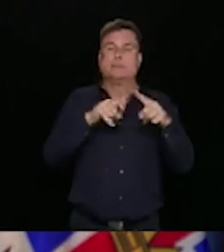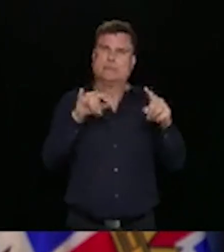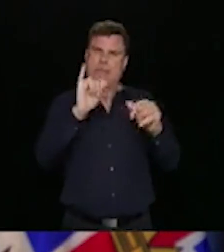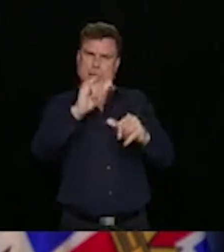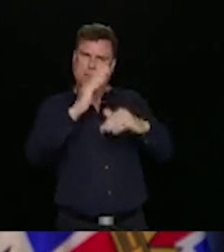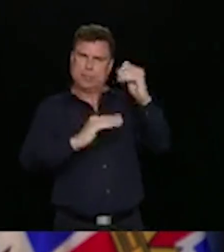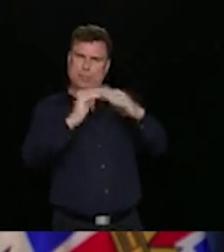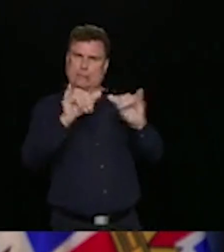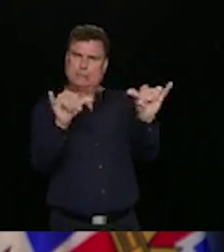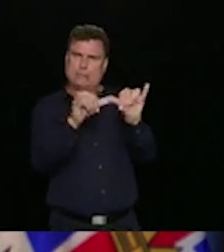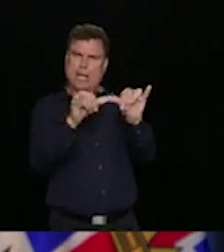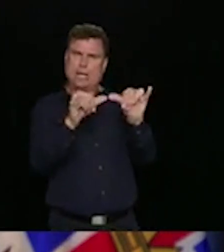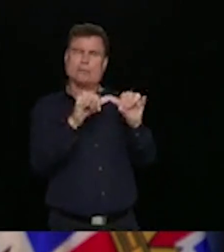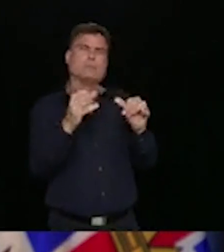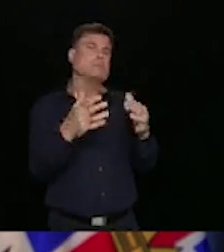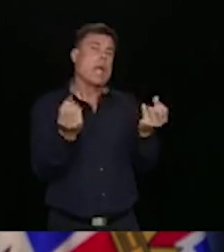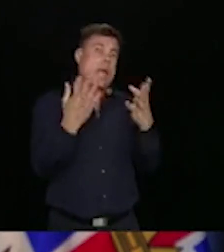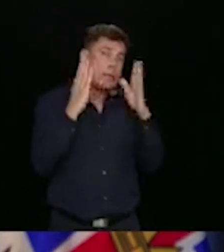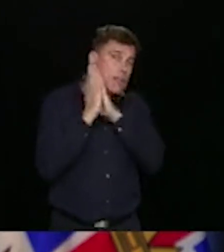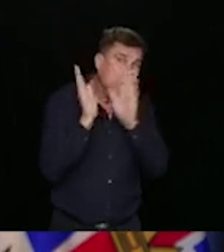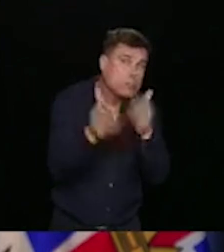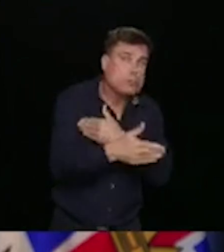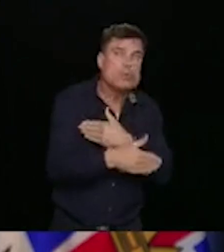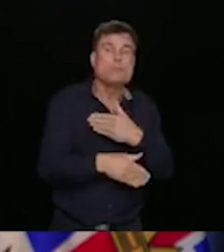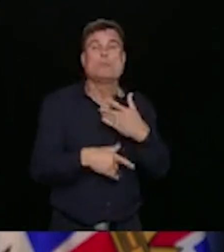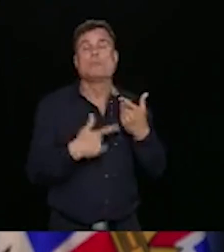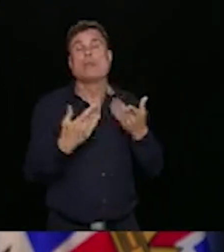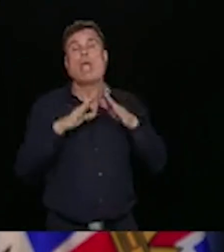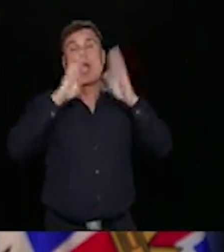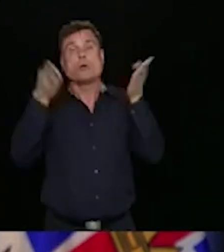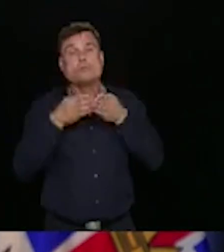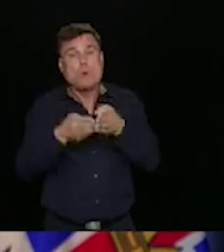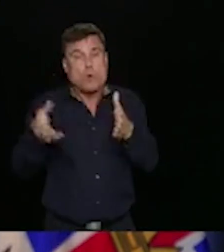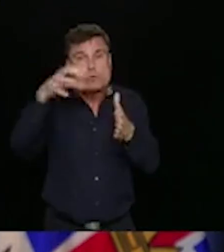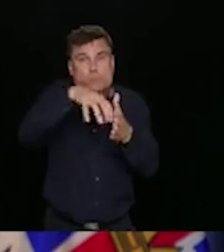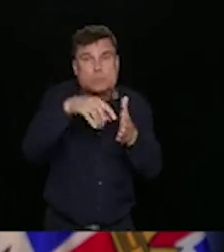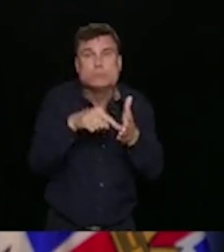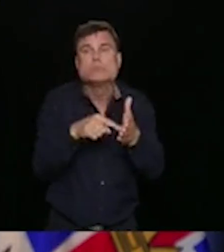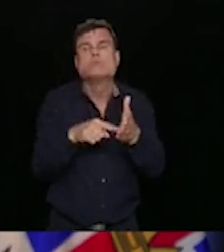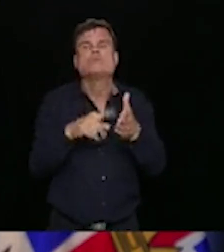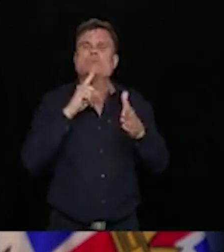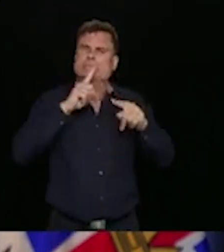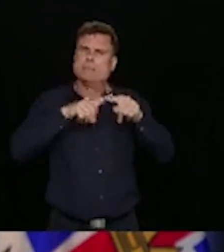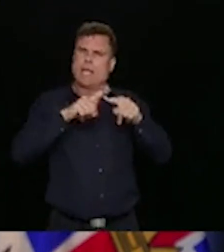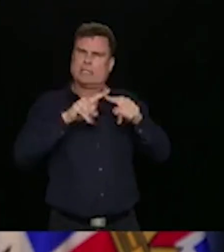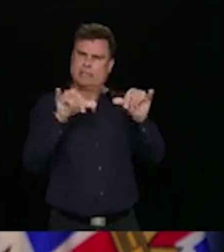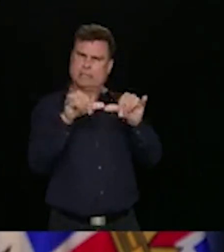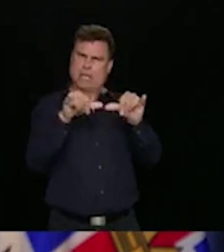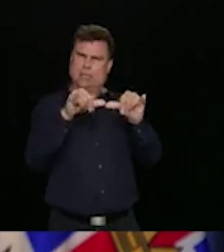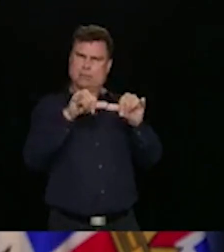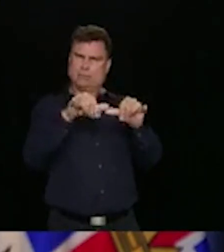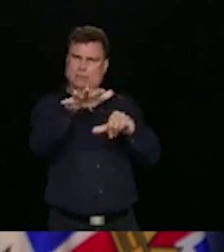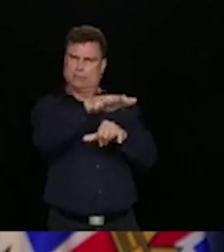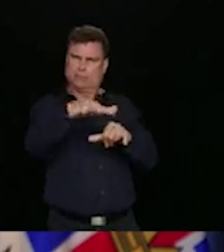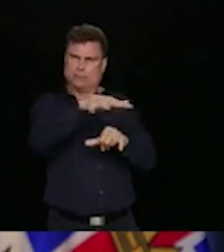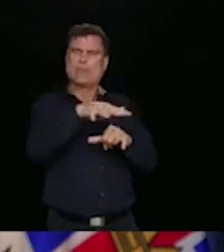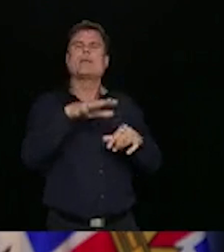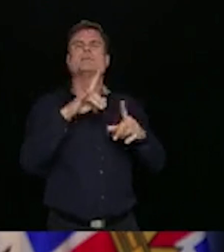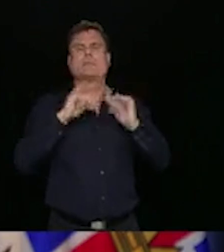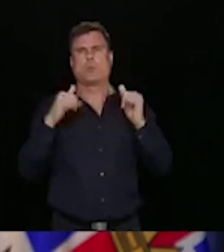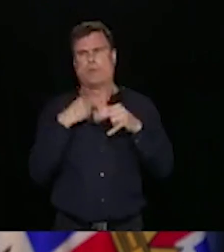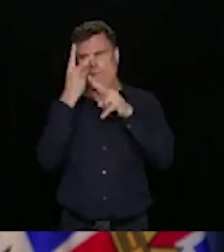restrictions on visitors to those that will be in those rental properties as well. The exact numbers we are still